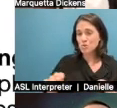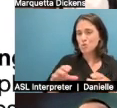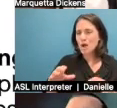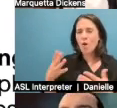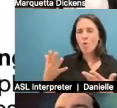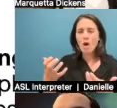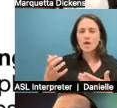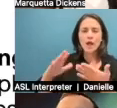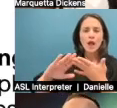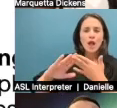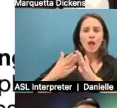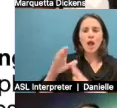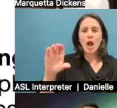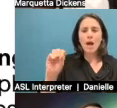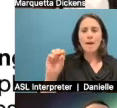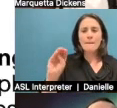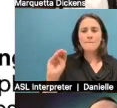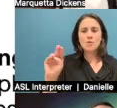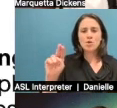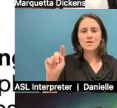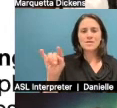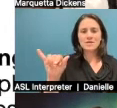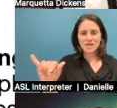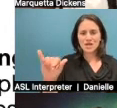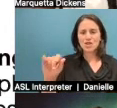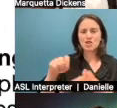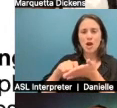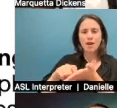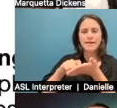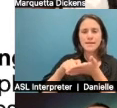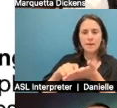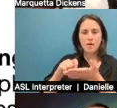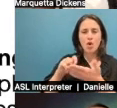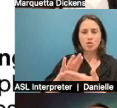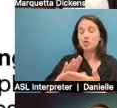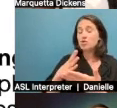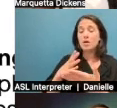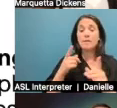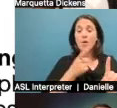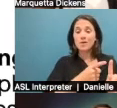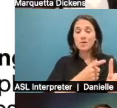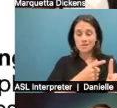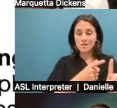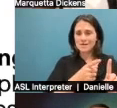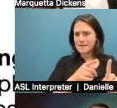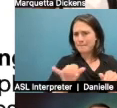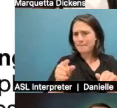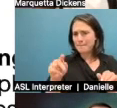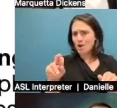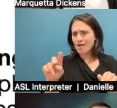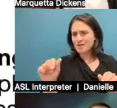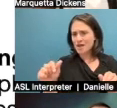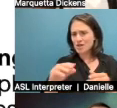you, but I wanted you to have them so you could take notes or do screenshots. But ultimately, like Marquetta is talking about, like, I want my goal to be